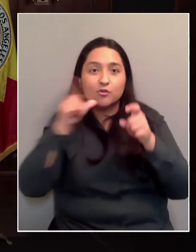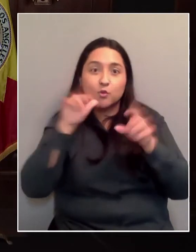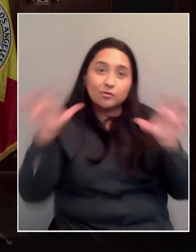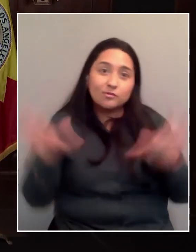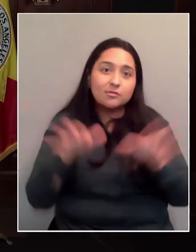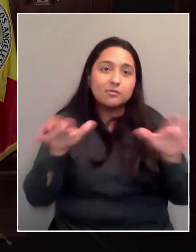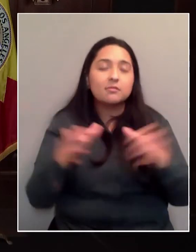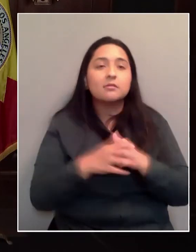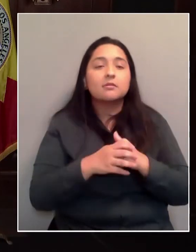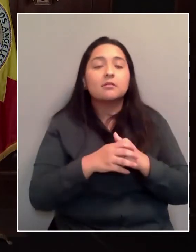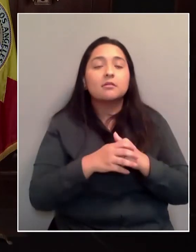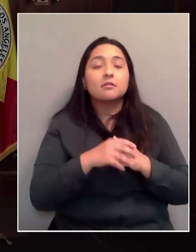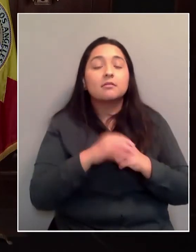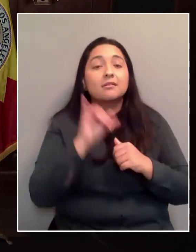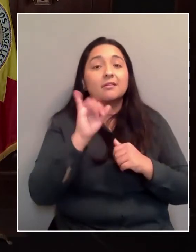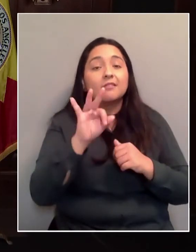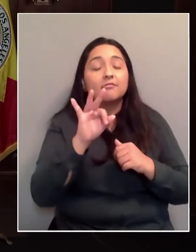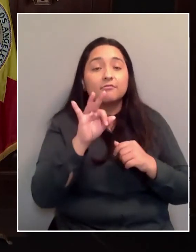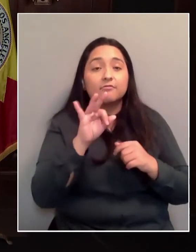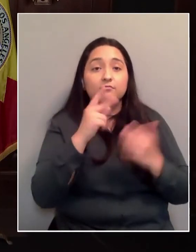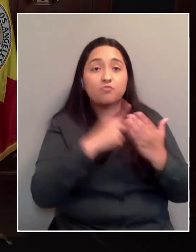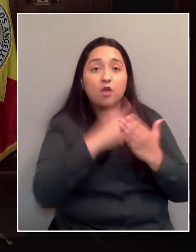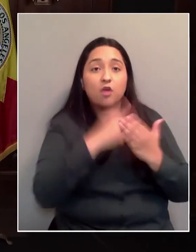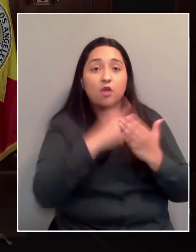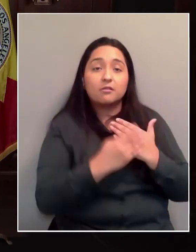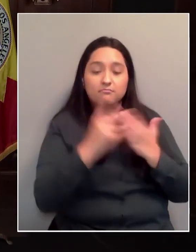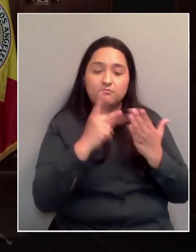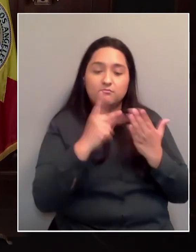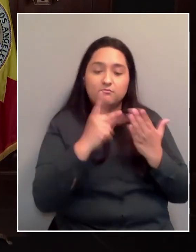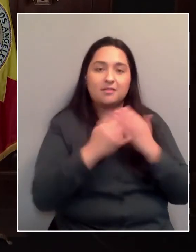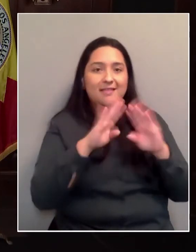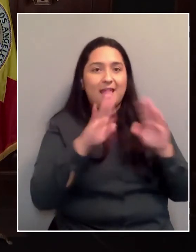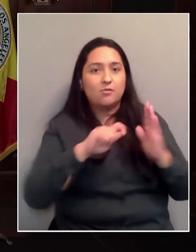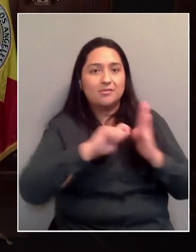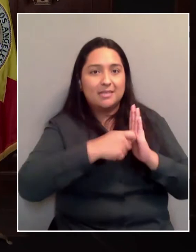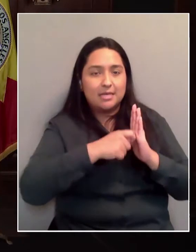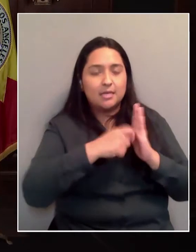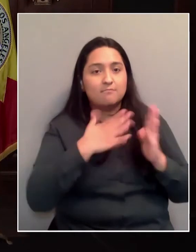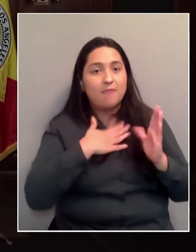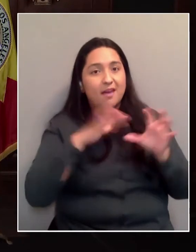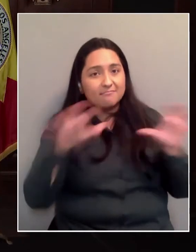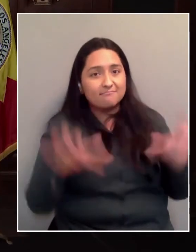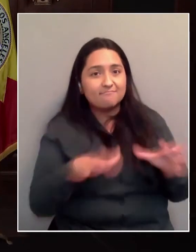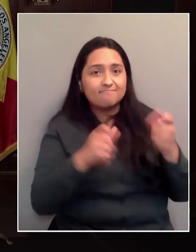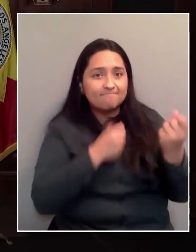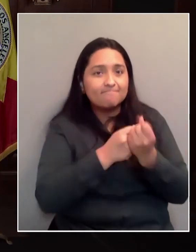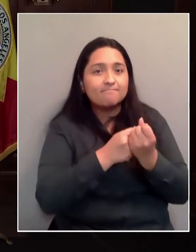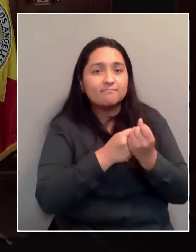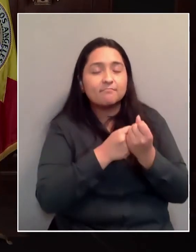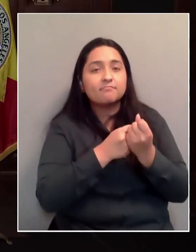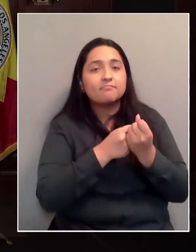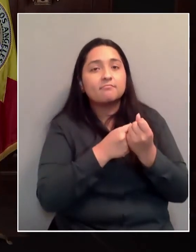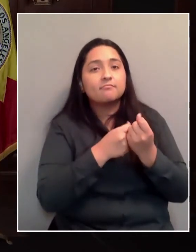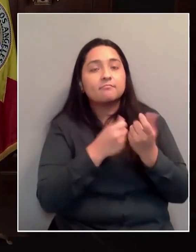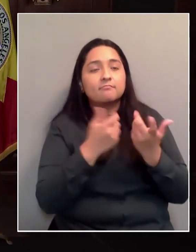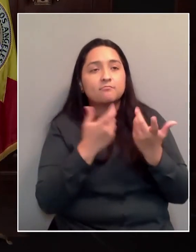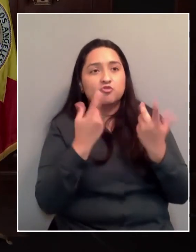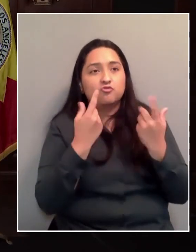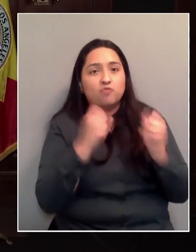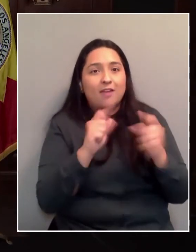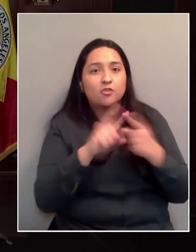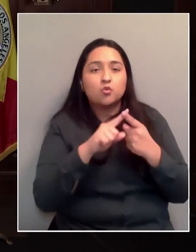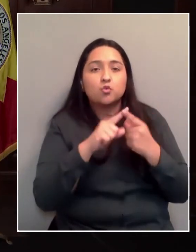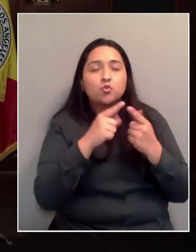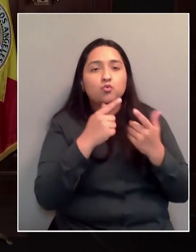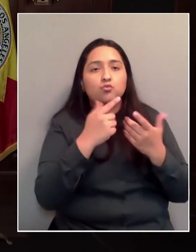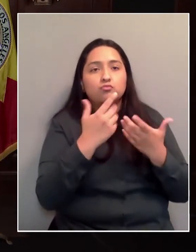proposed in the governor's budget, the advocacy I've done in the last couple weeks to at the national level, see if we can get HUD, Congress, and